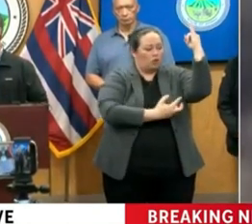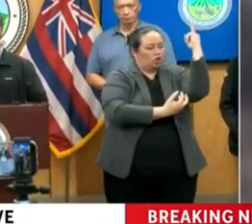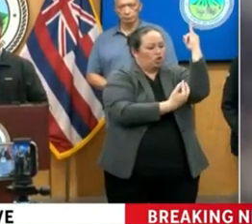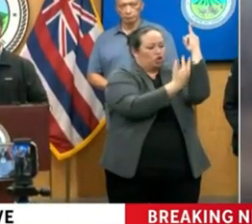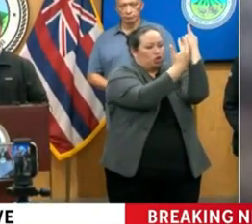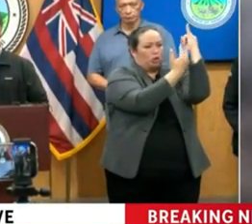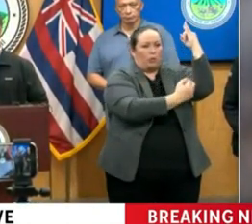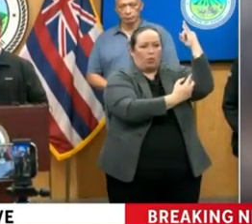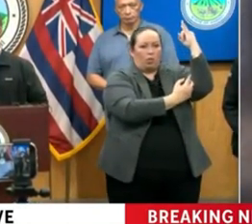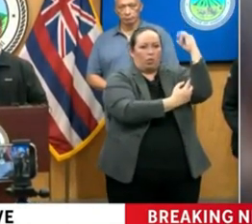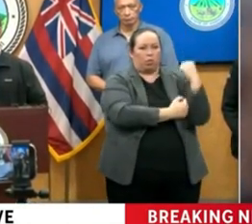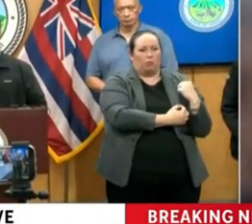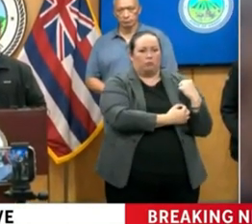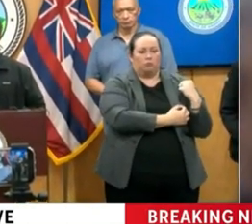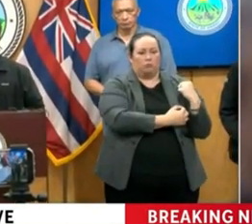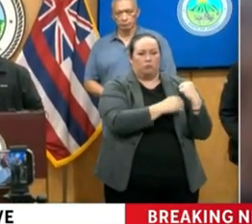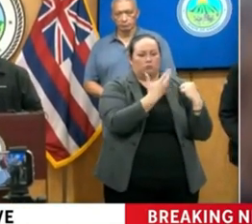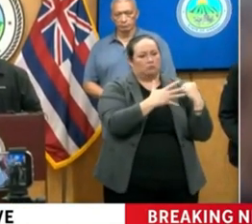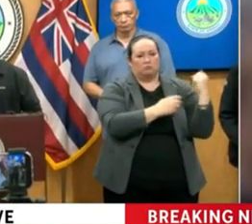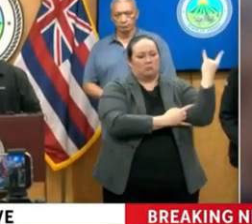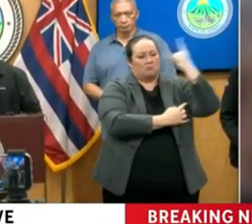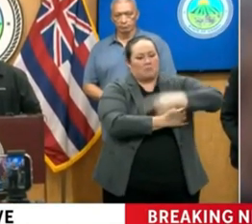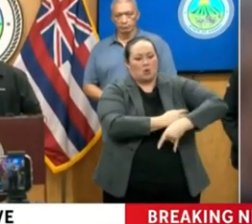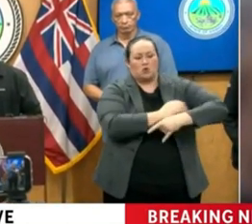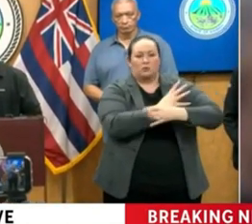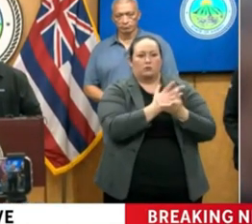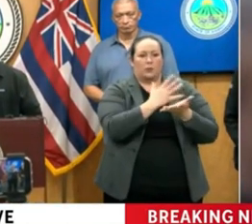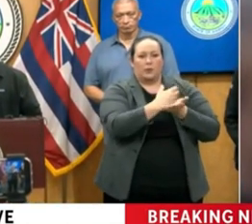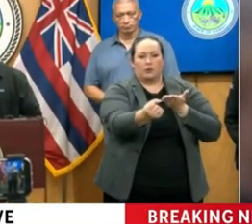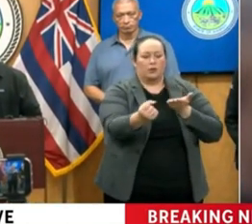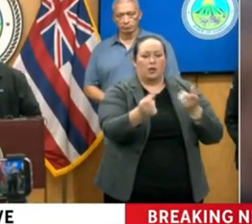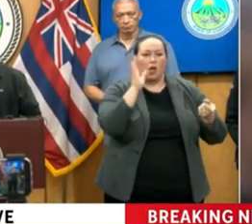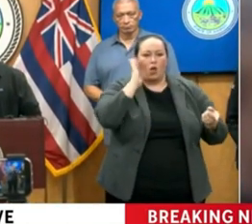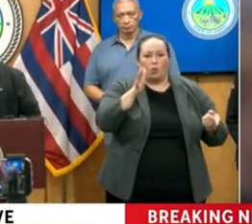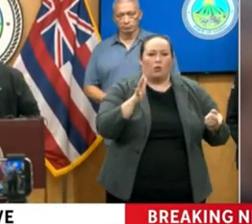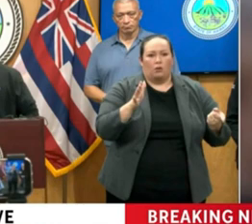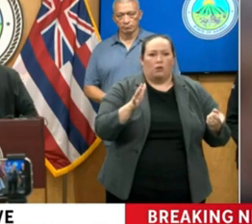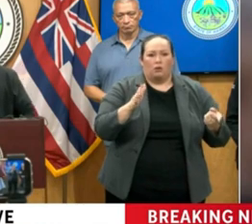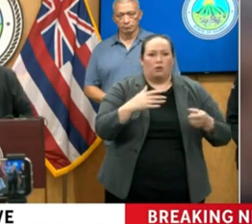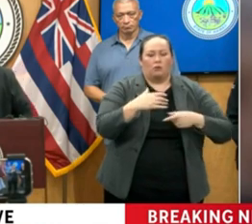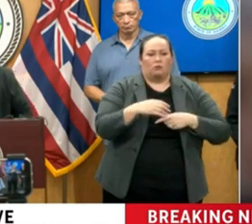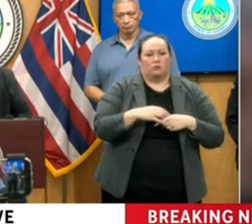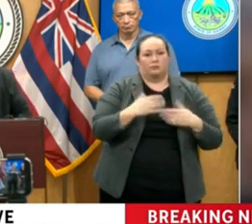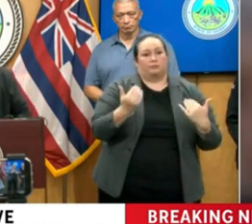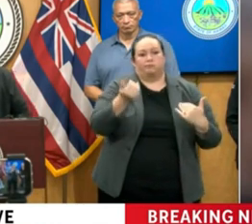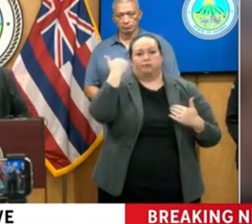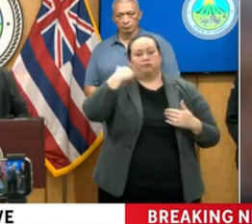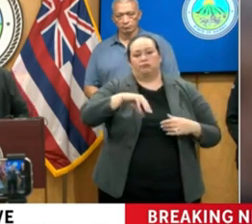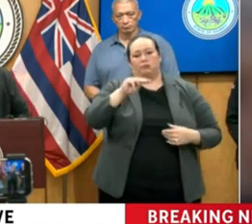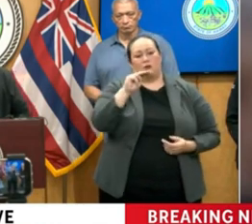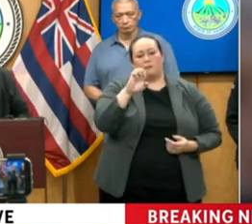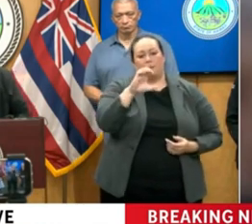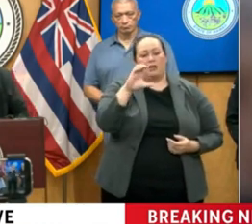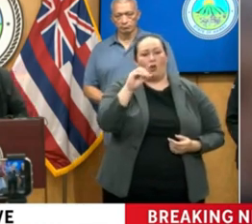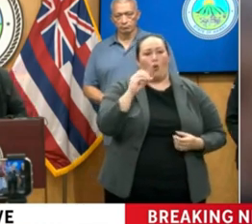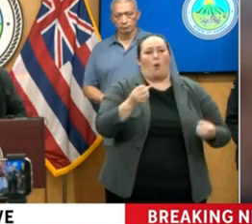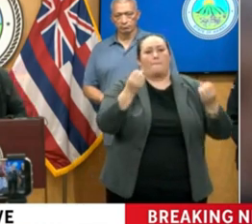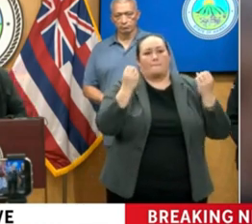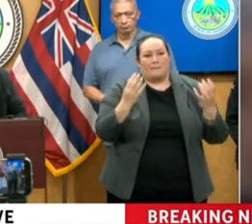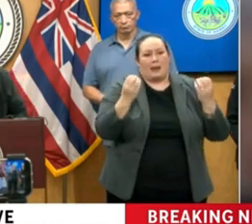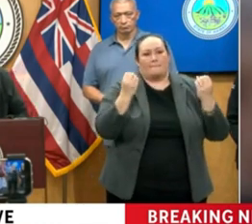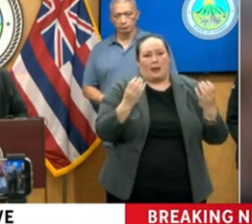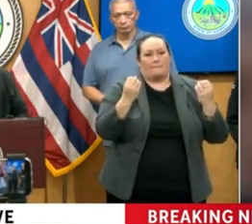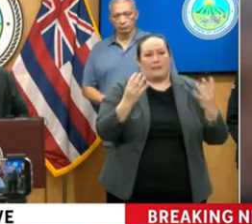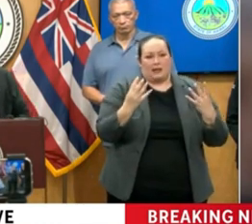They're down. It's going to take, HECO, a lot of time. We're talking about more than just days.